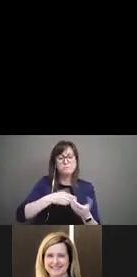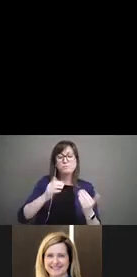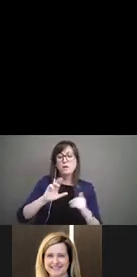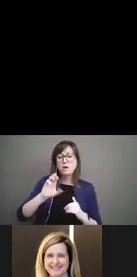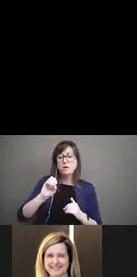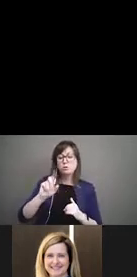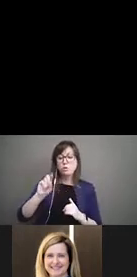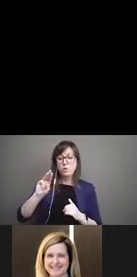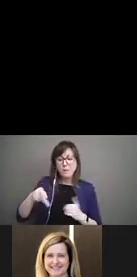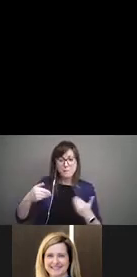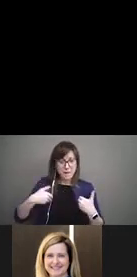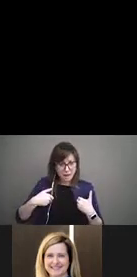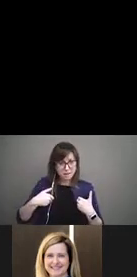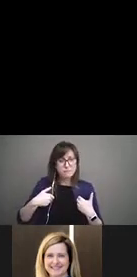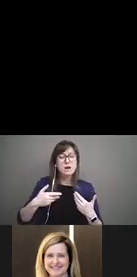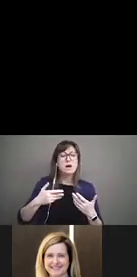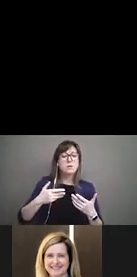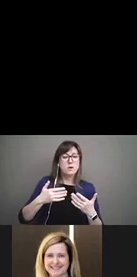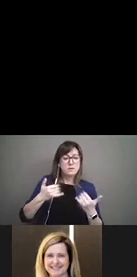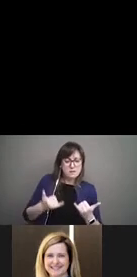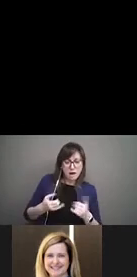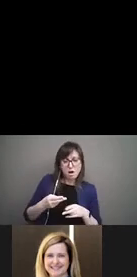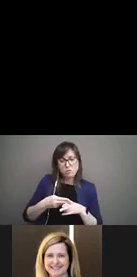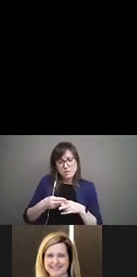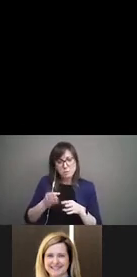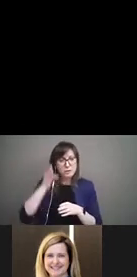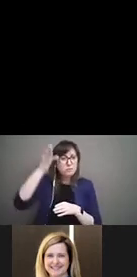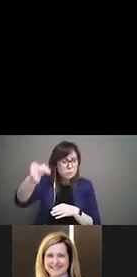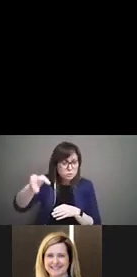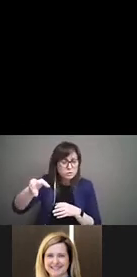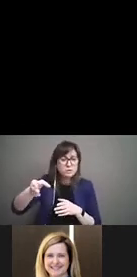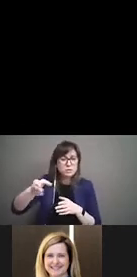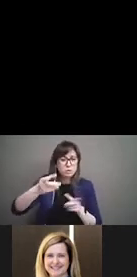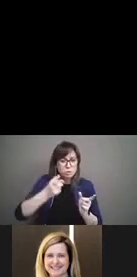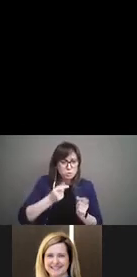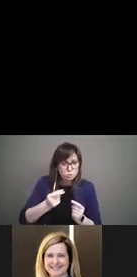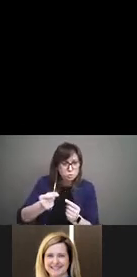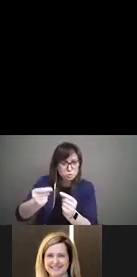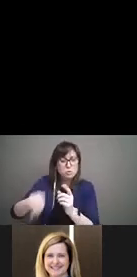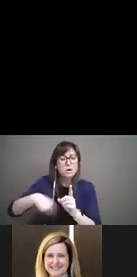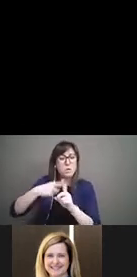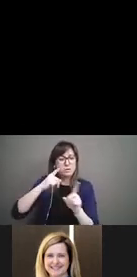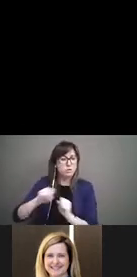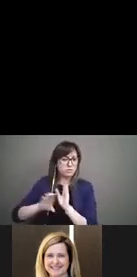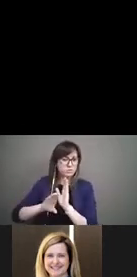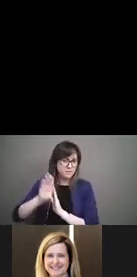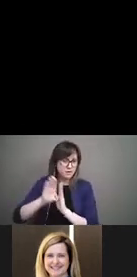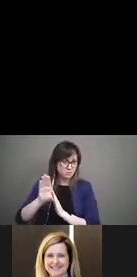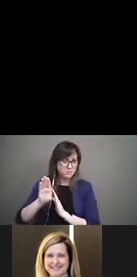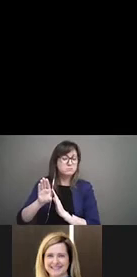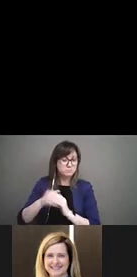quick wins, medium term and long term actions that the government can take as the strategy is being developed. These are laid out in sequence.